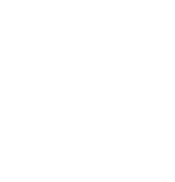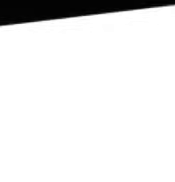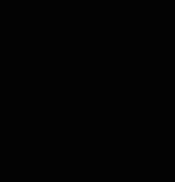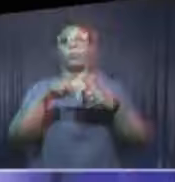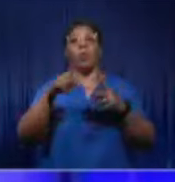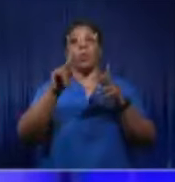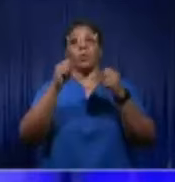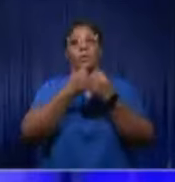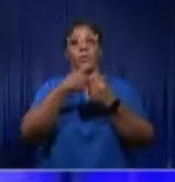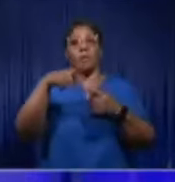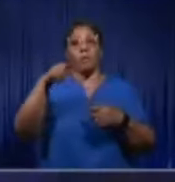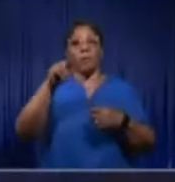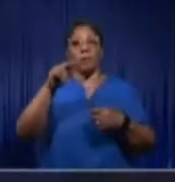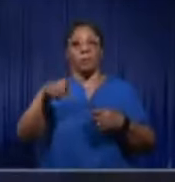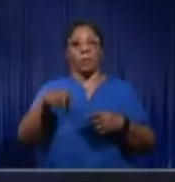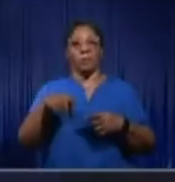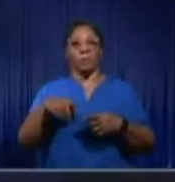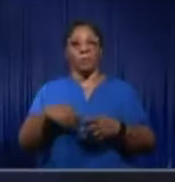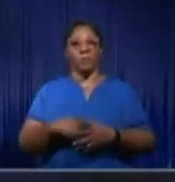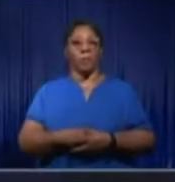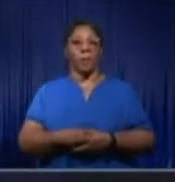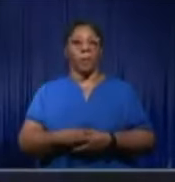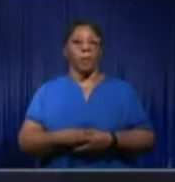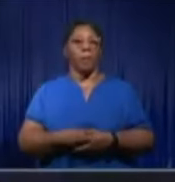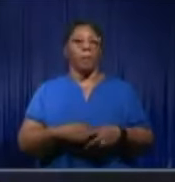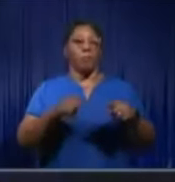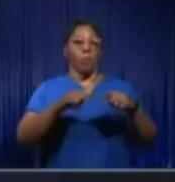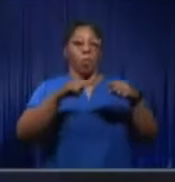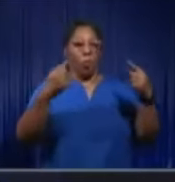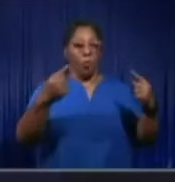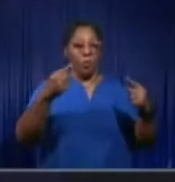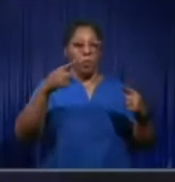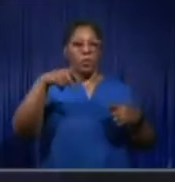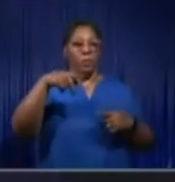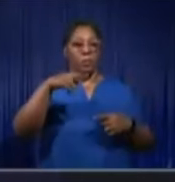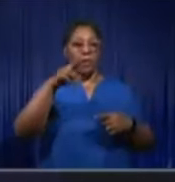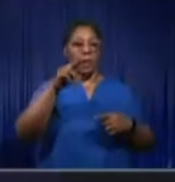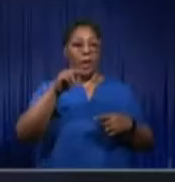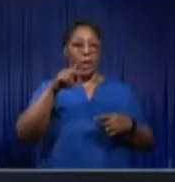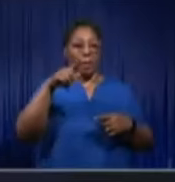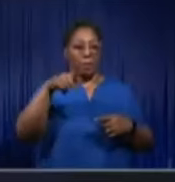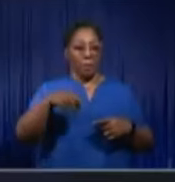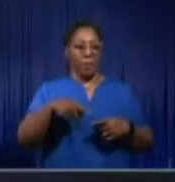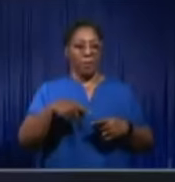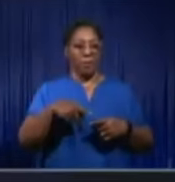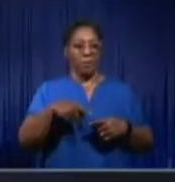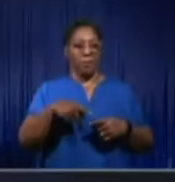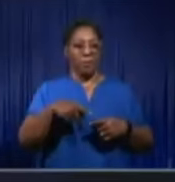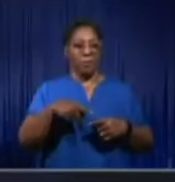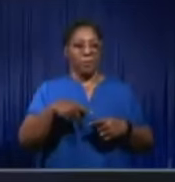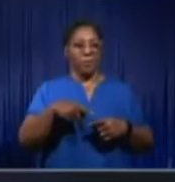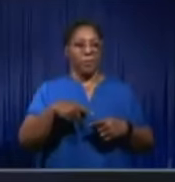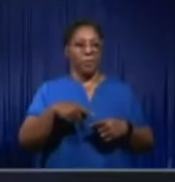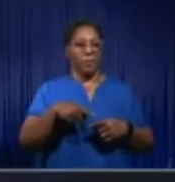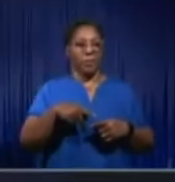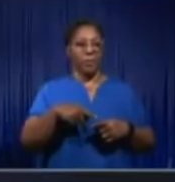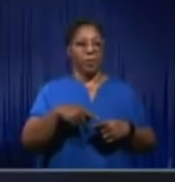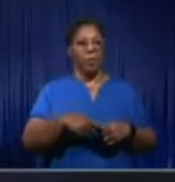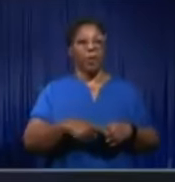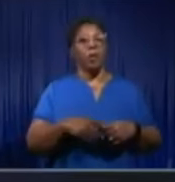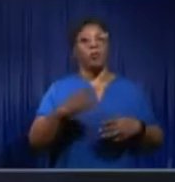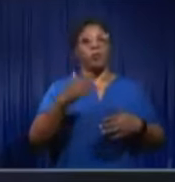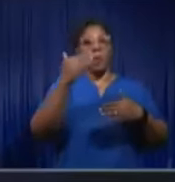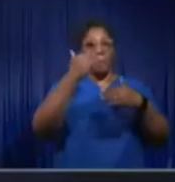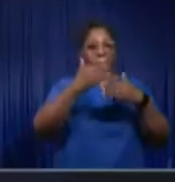The opposition People's National Party has been criticizing the KCAMC's building approval processes and